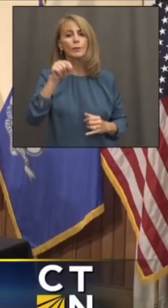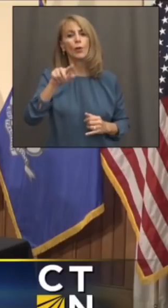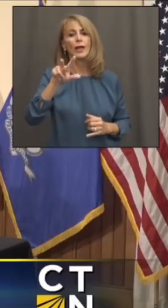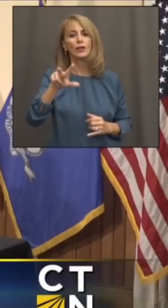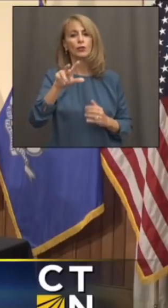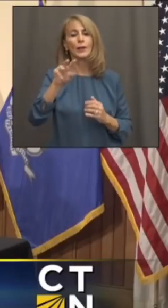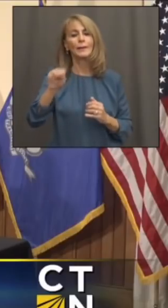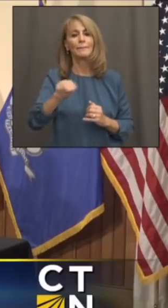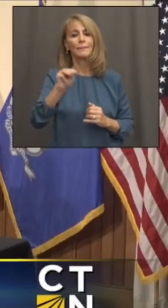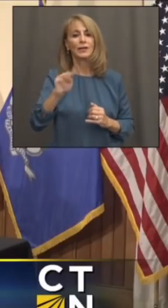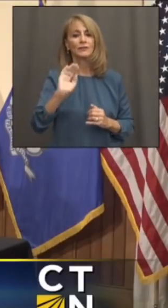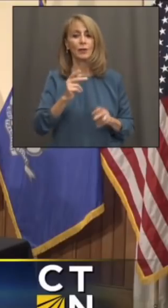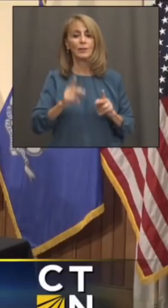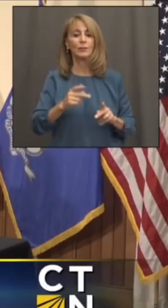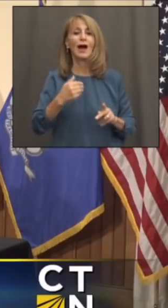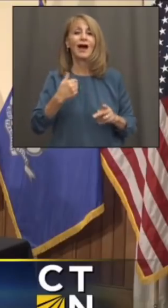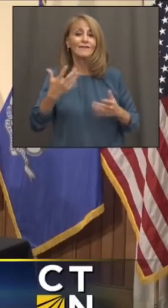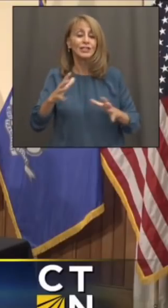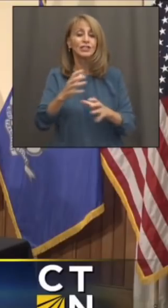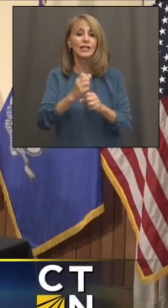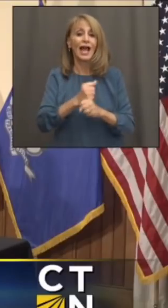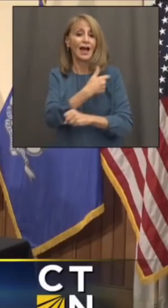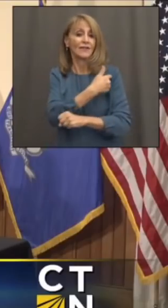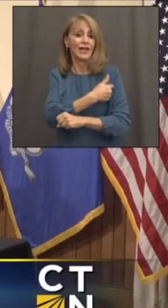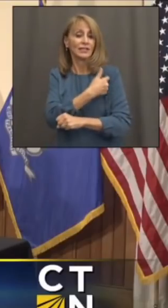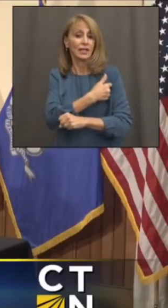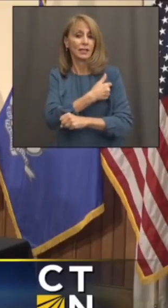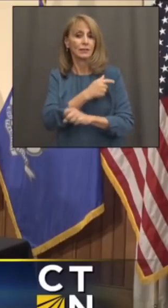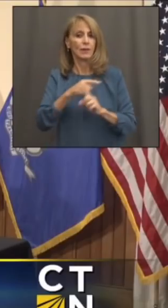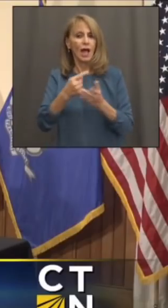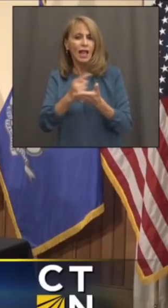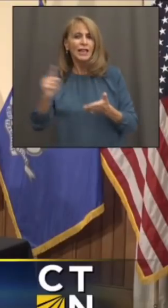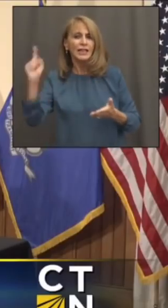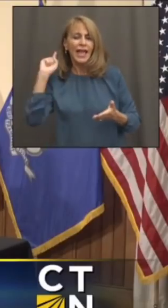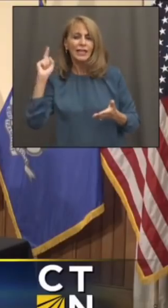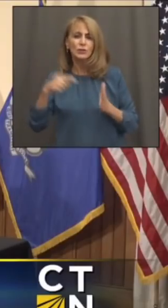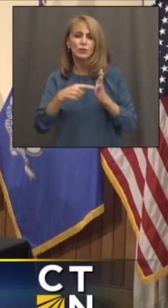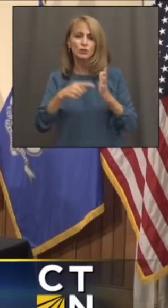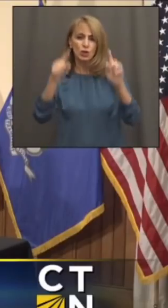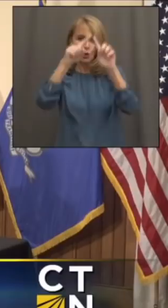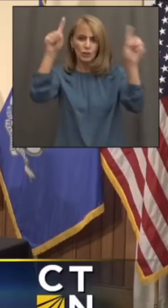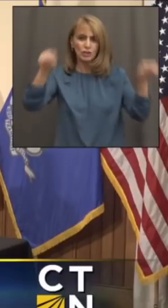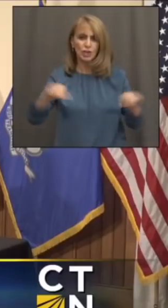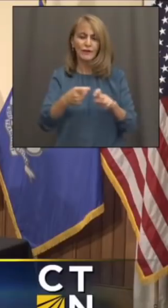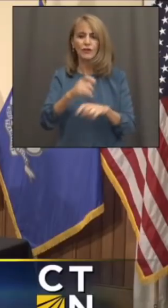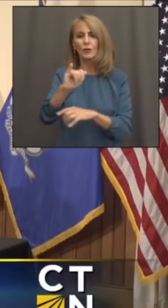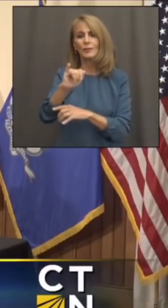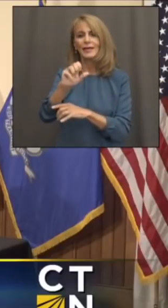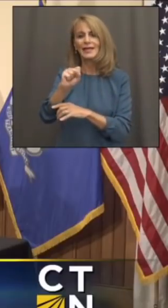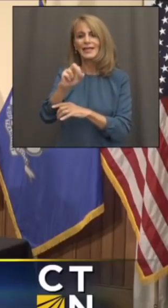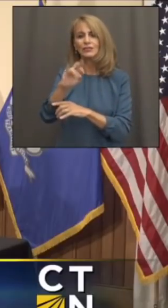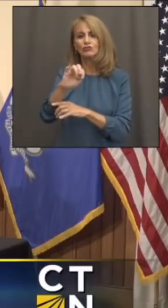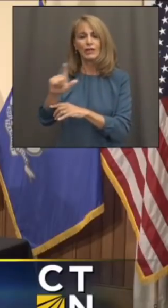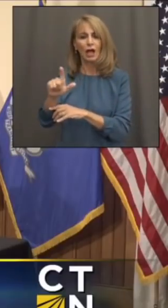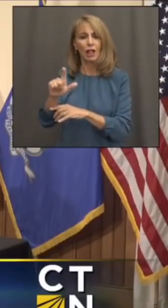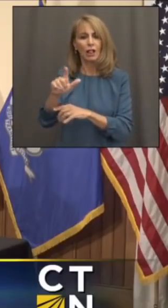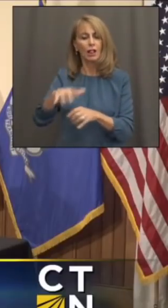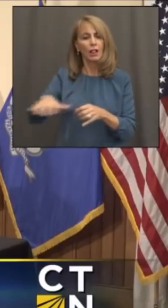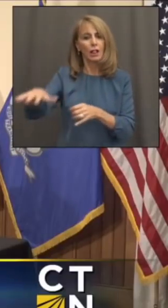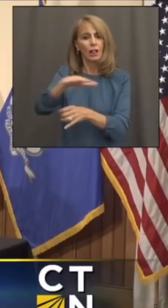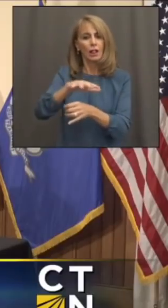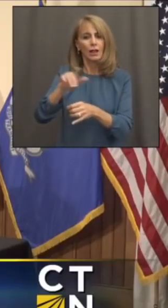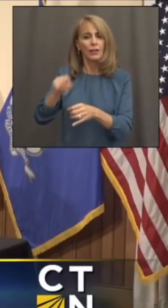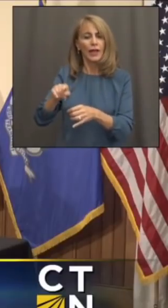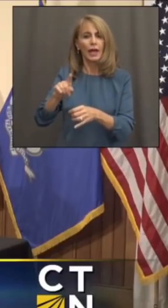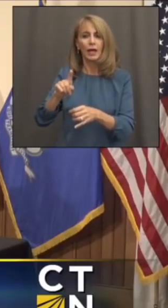of our residents fully vaccinated. And last week you showed that chart from Israel, showing the cases really just